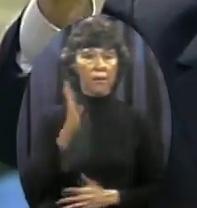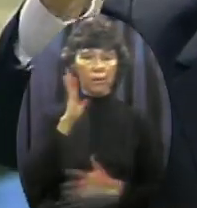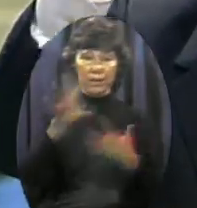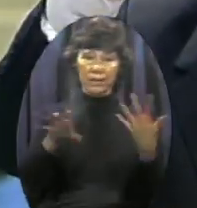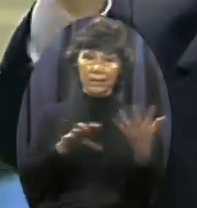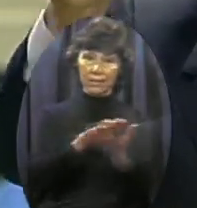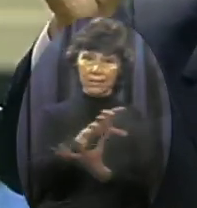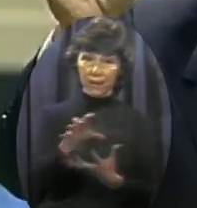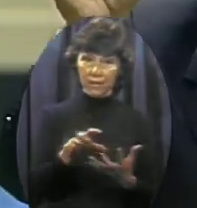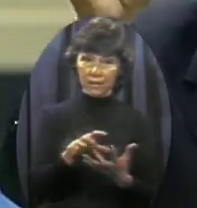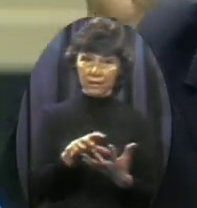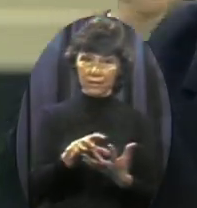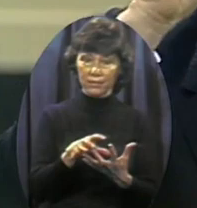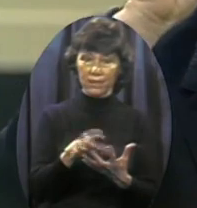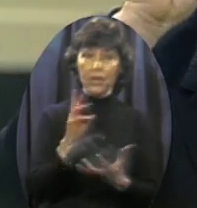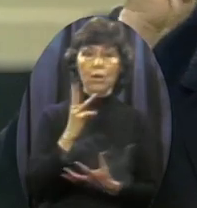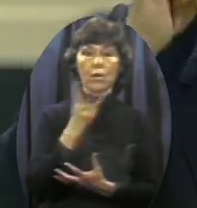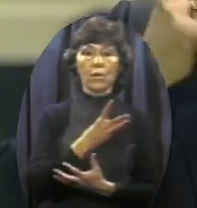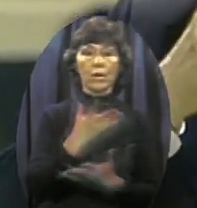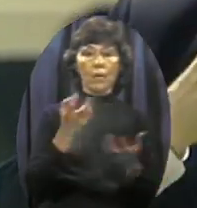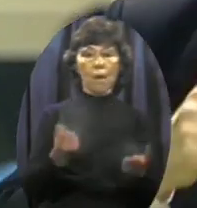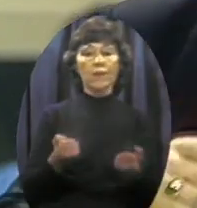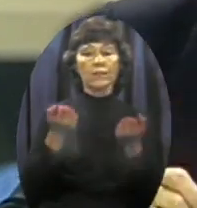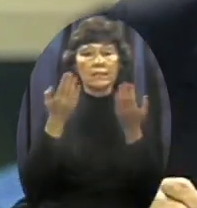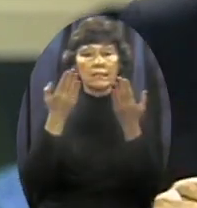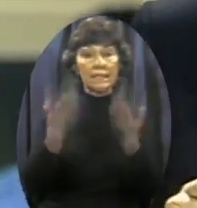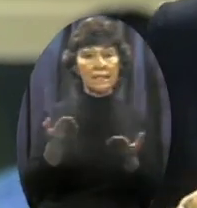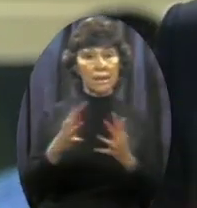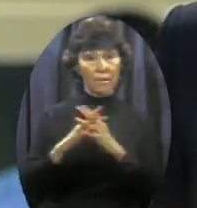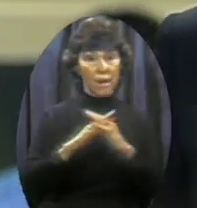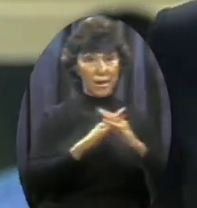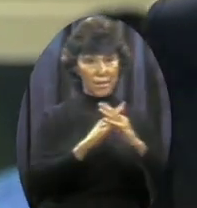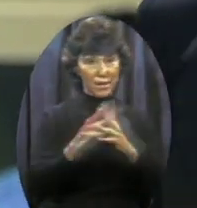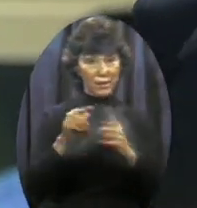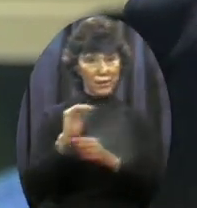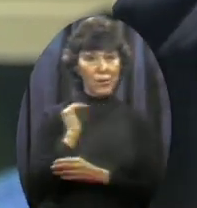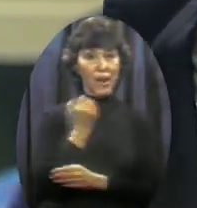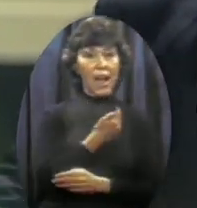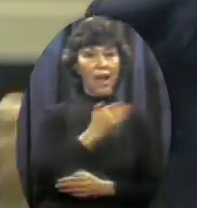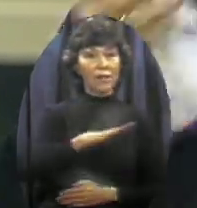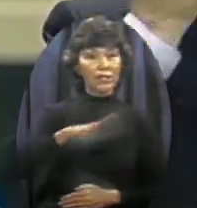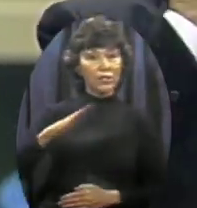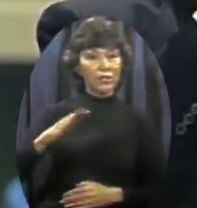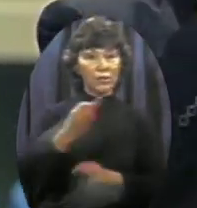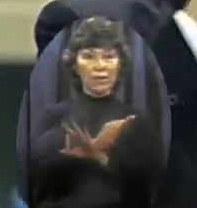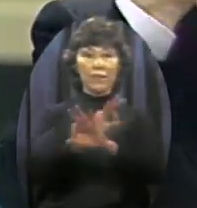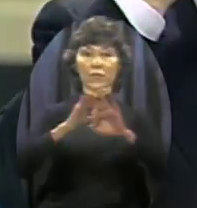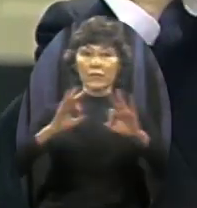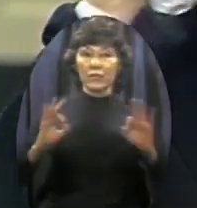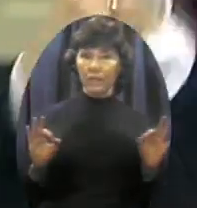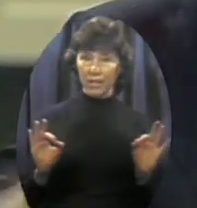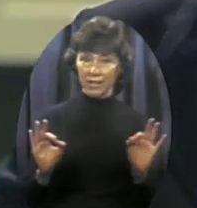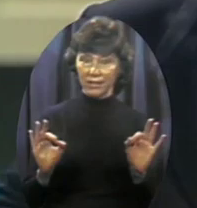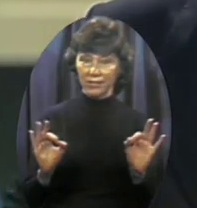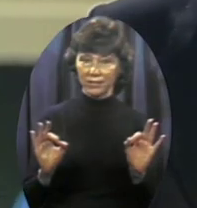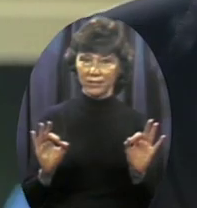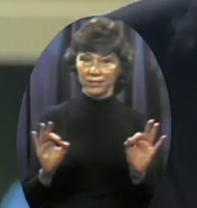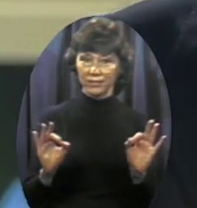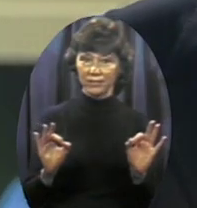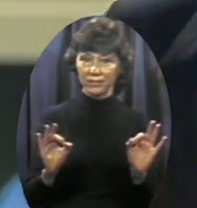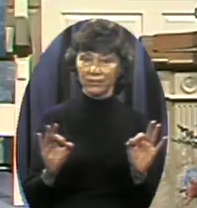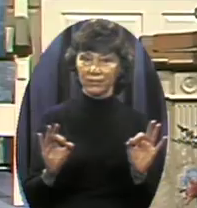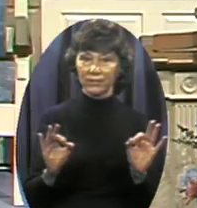the 1990s Into our children free And strong And no hammer and sickle flying overhead